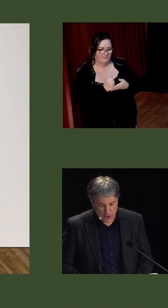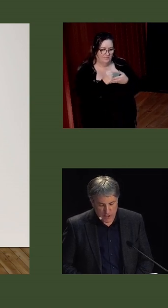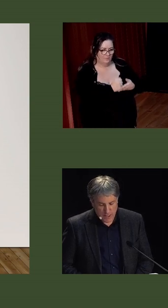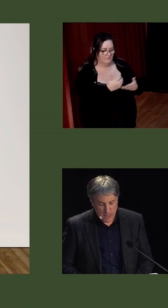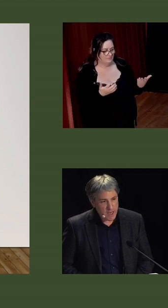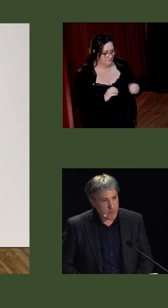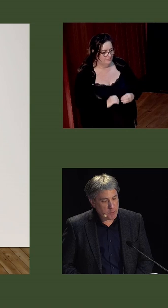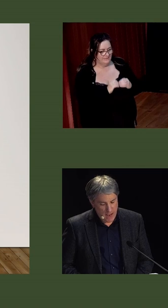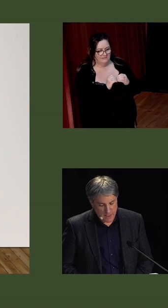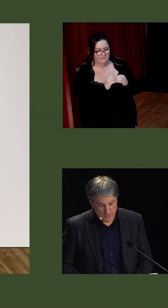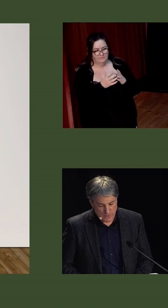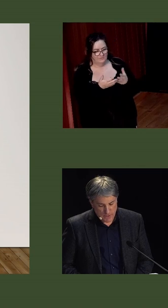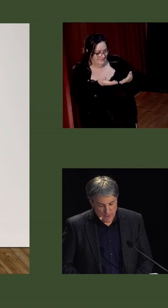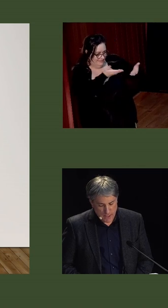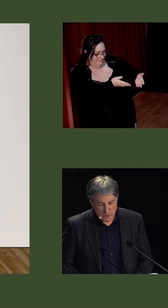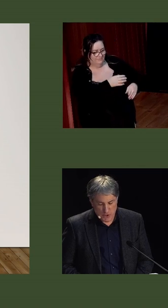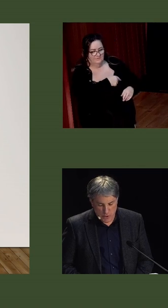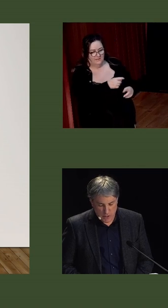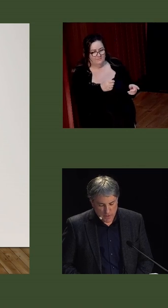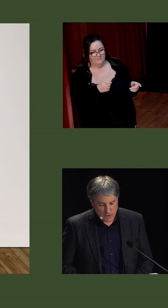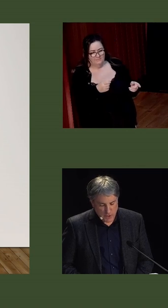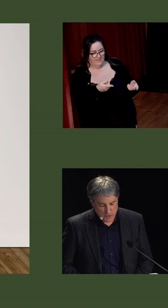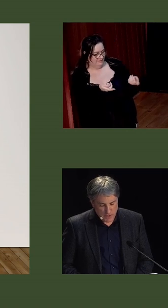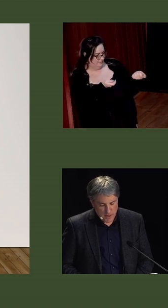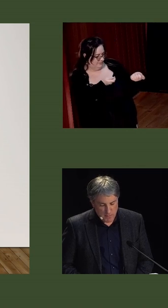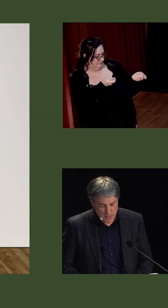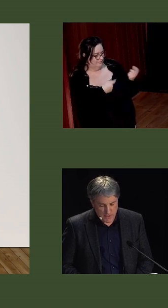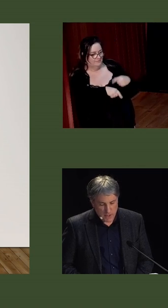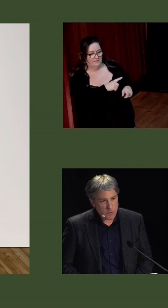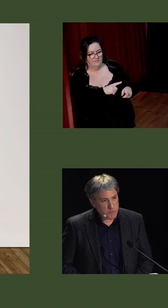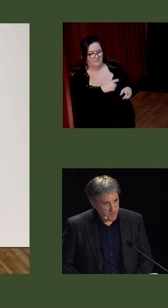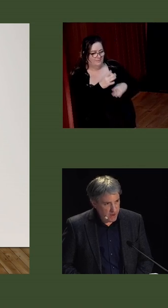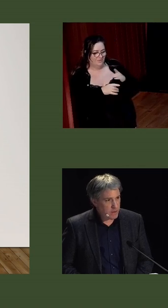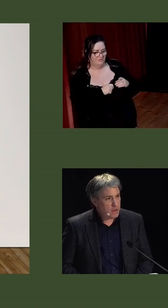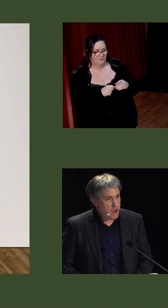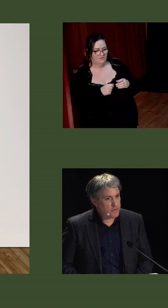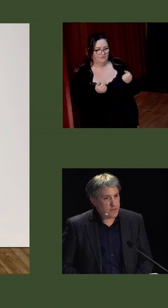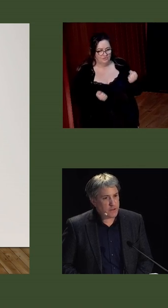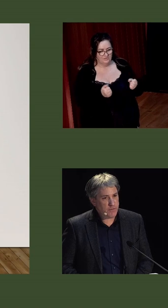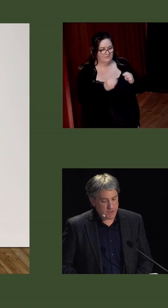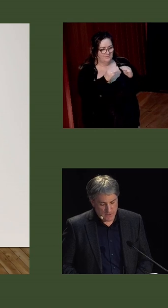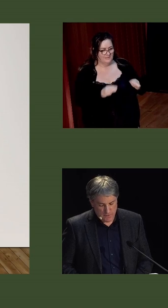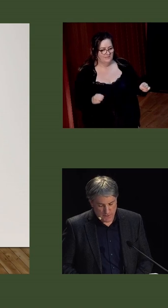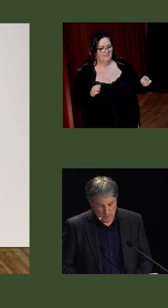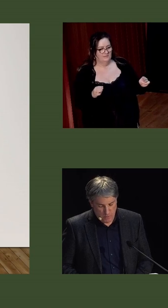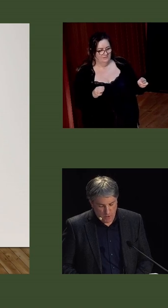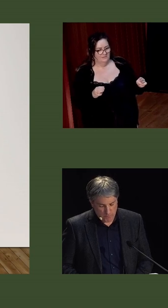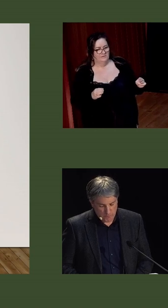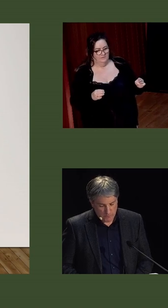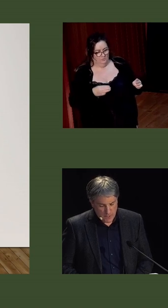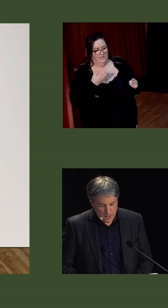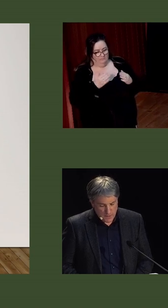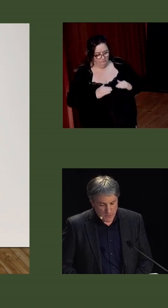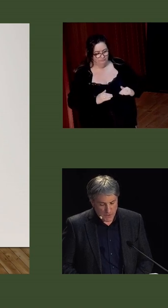reconstruction in capable hands and to ensure that justice and peace would prevail after the sufferings of the